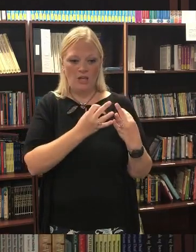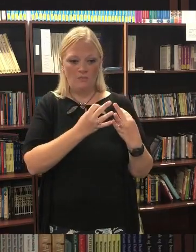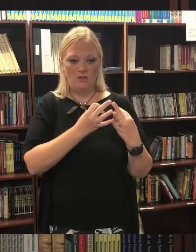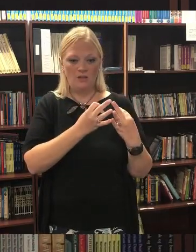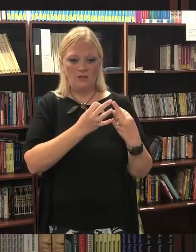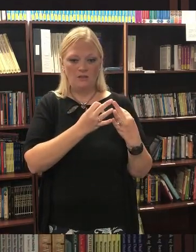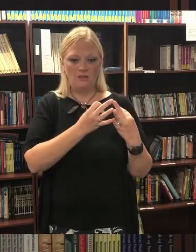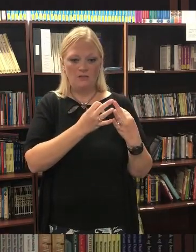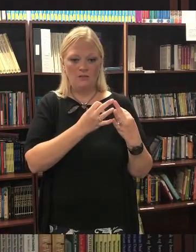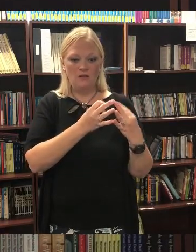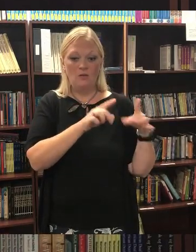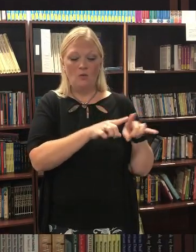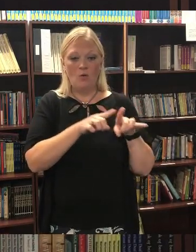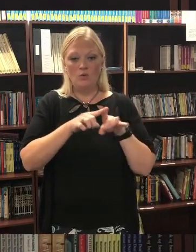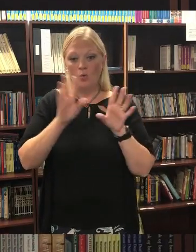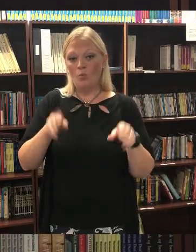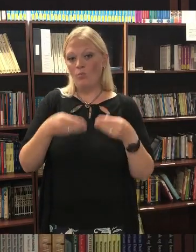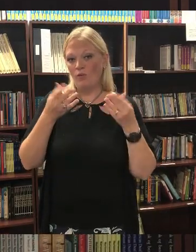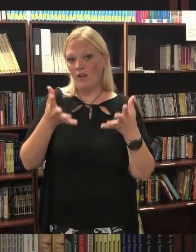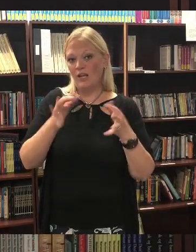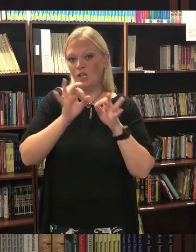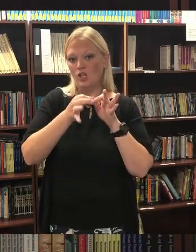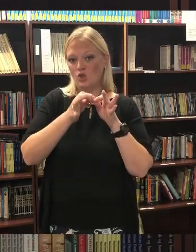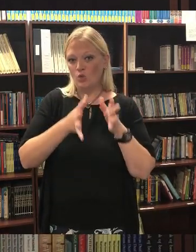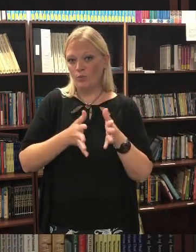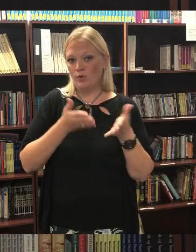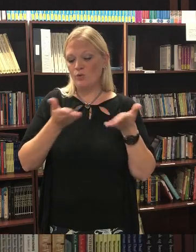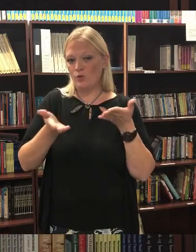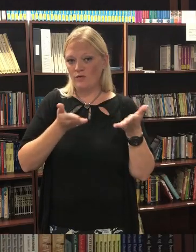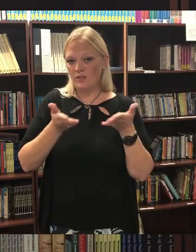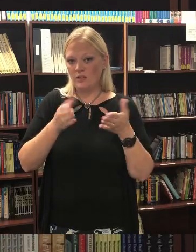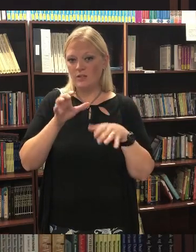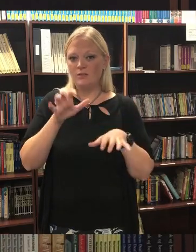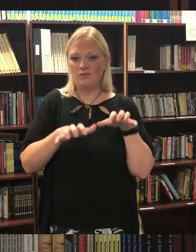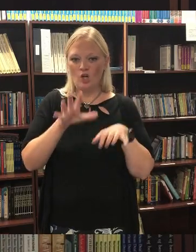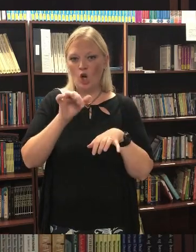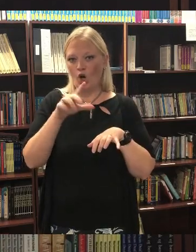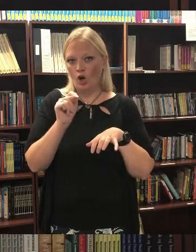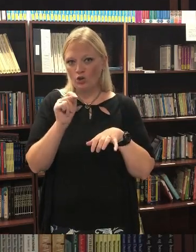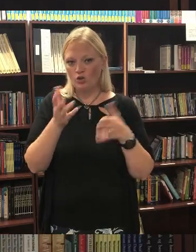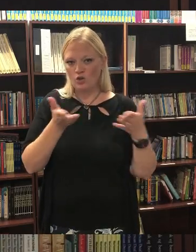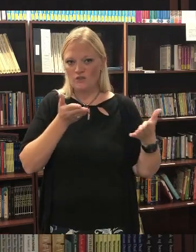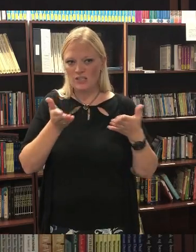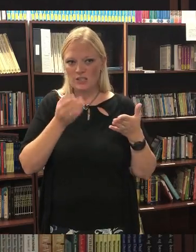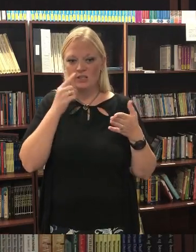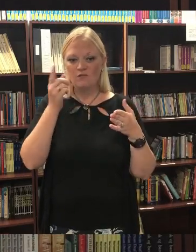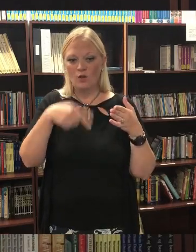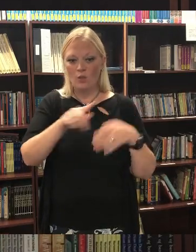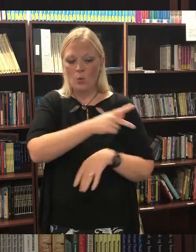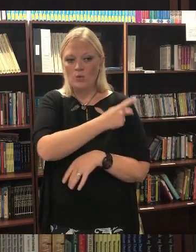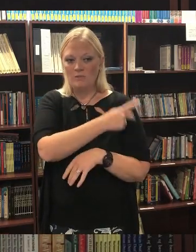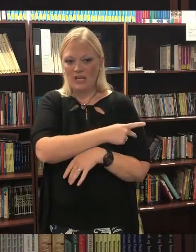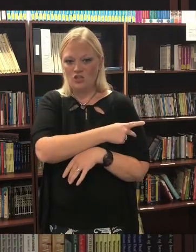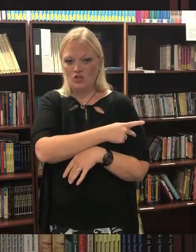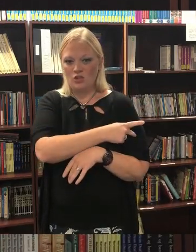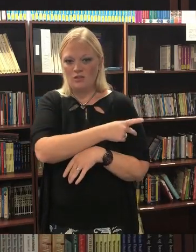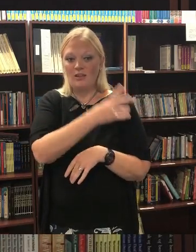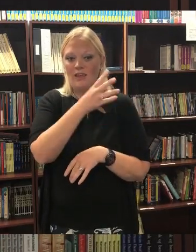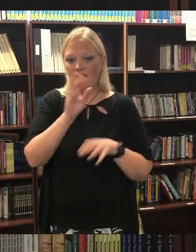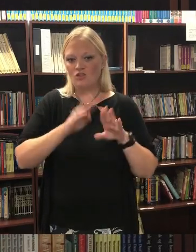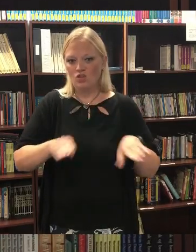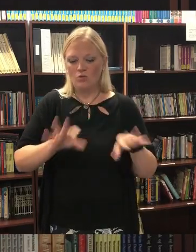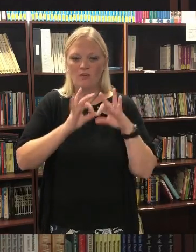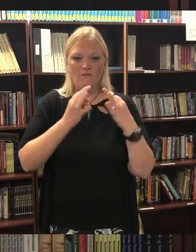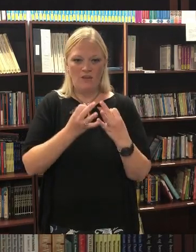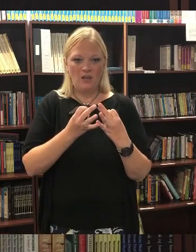in addition to providing interpreting services, card services for those patients and children